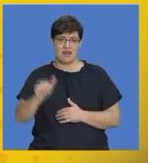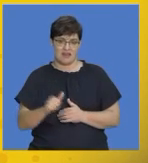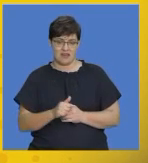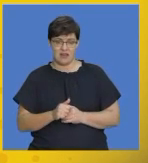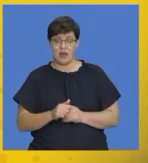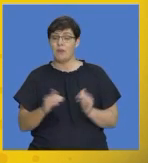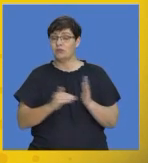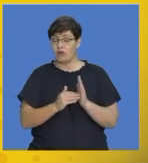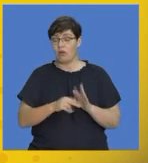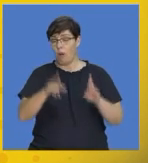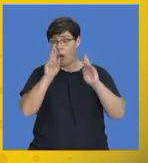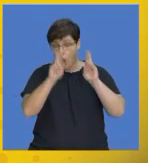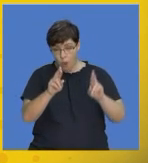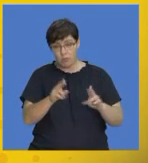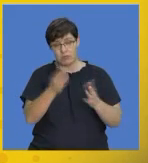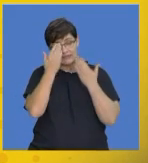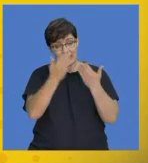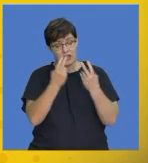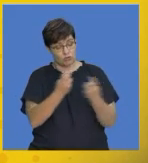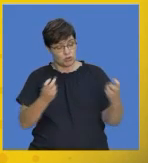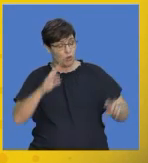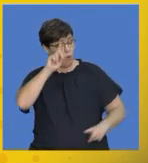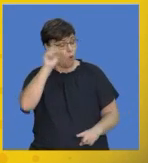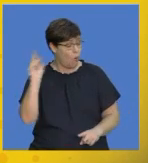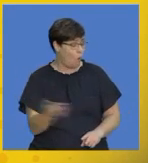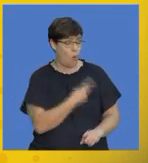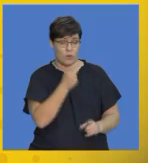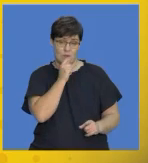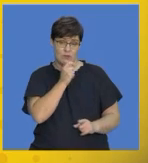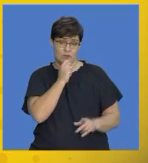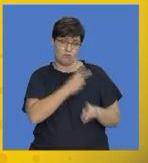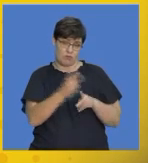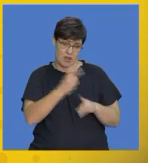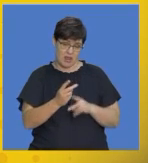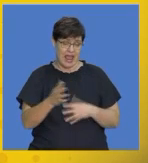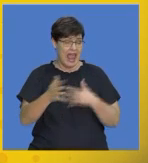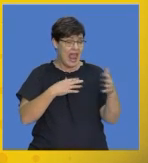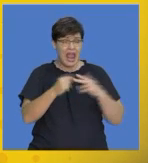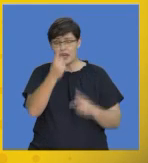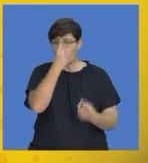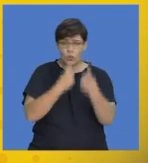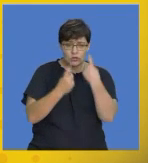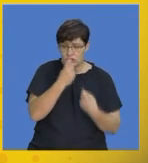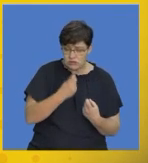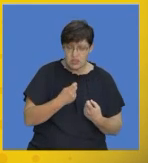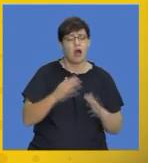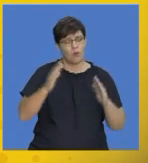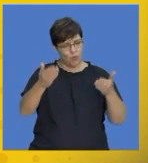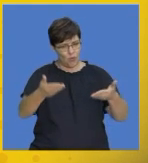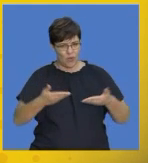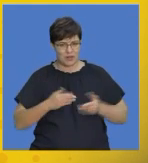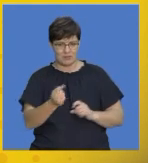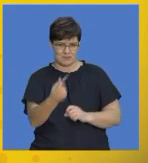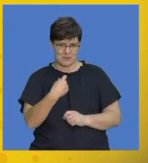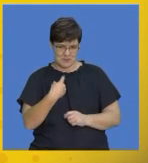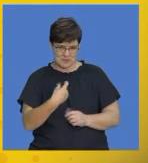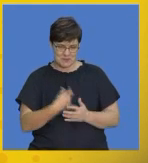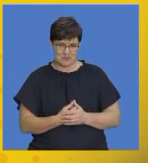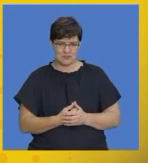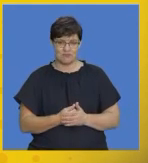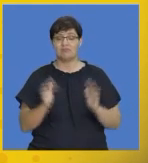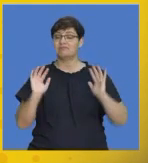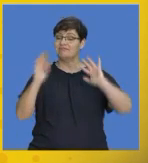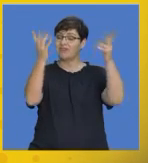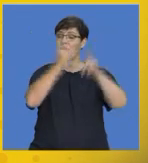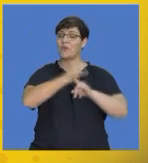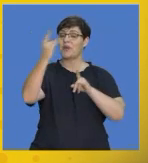resources to help you prepare and if you have any questions again you are welcome to send them through congratulations to all of our competition winners who